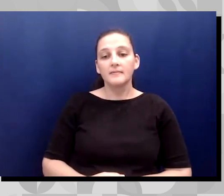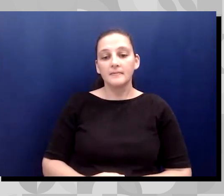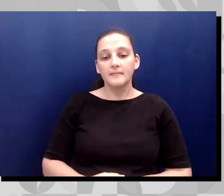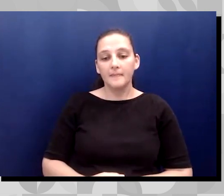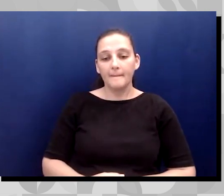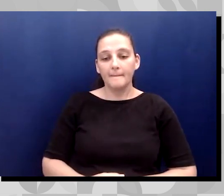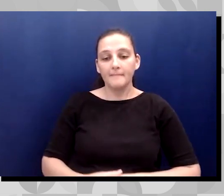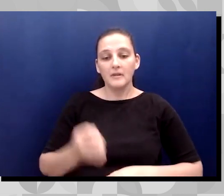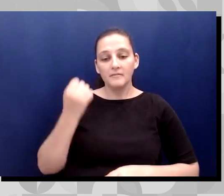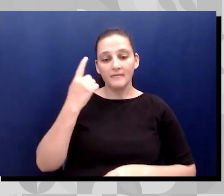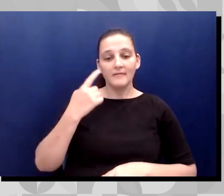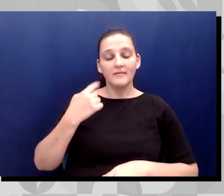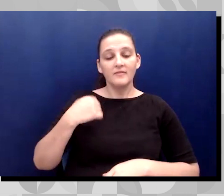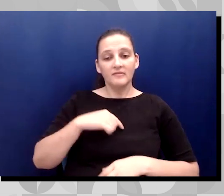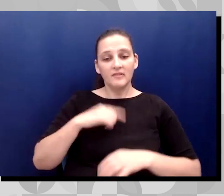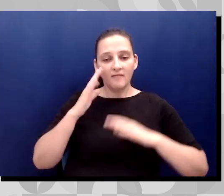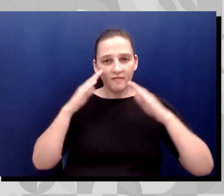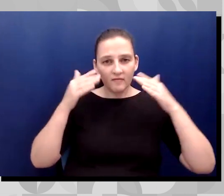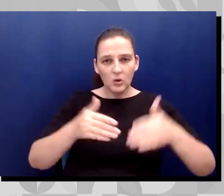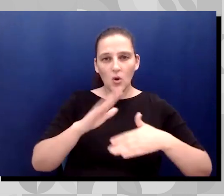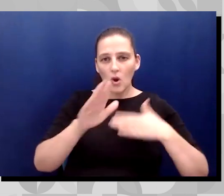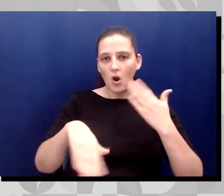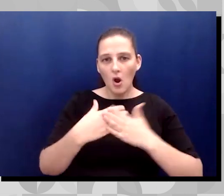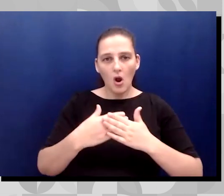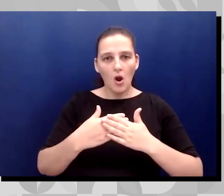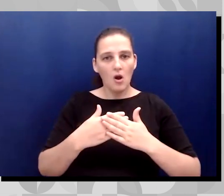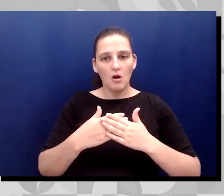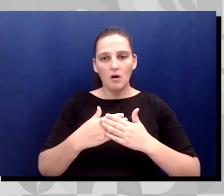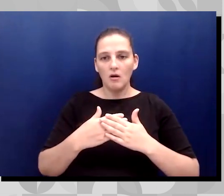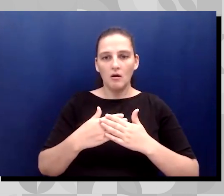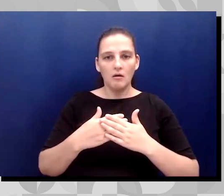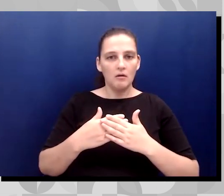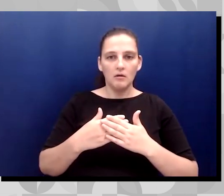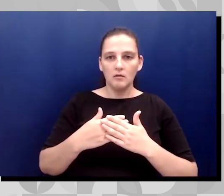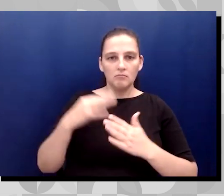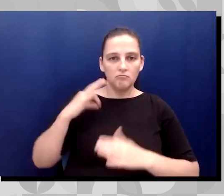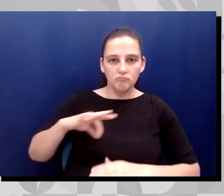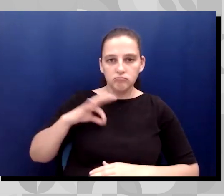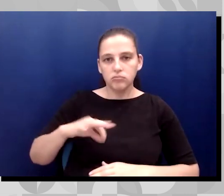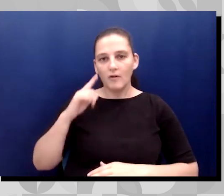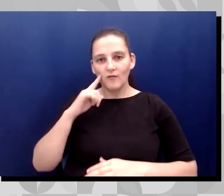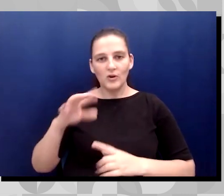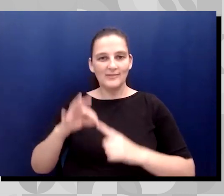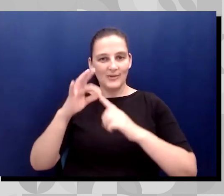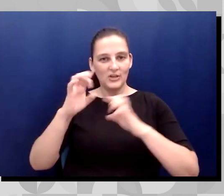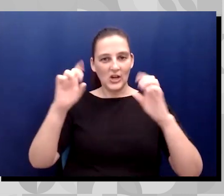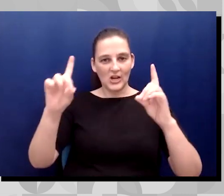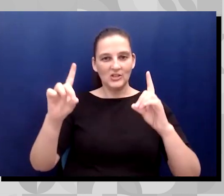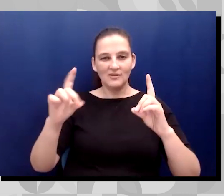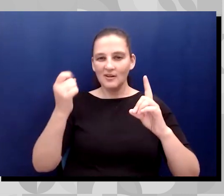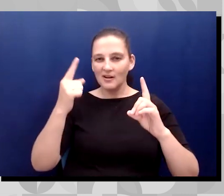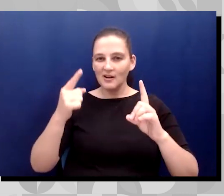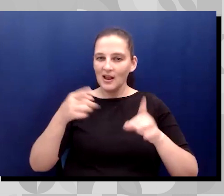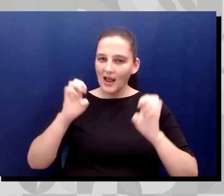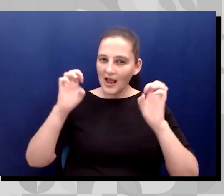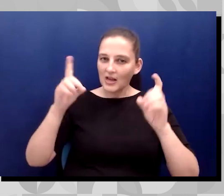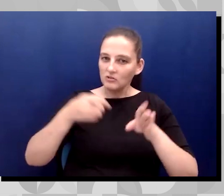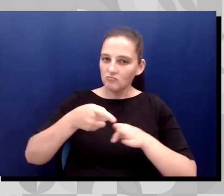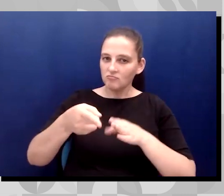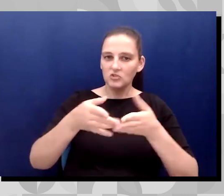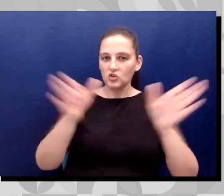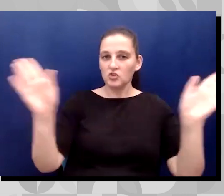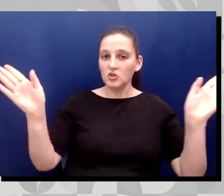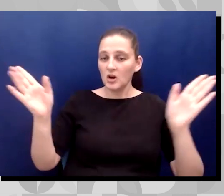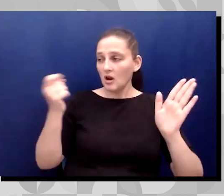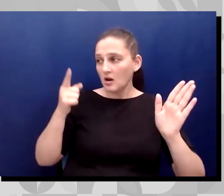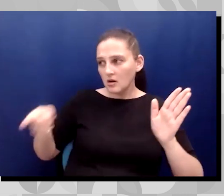that come with special education when we're speaking about education in general, making sure that families are aware about their rights, making sure